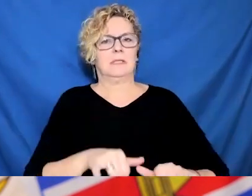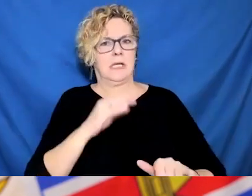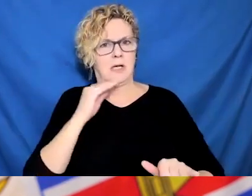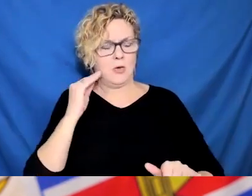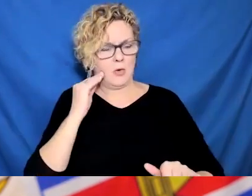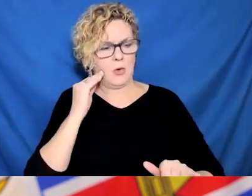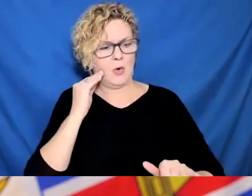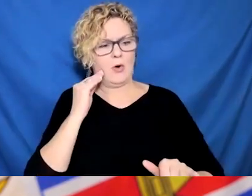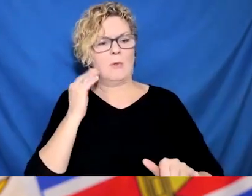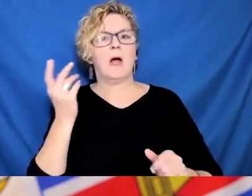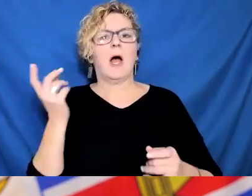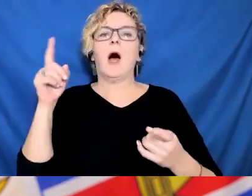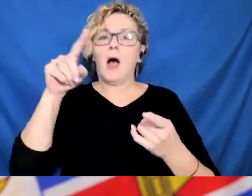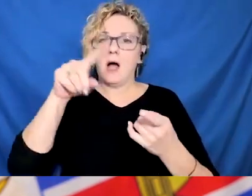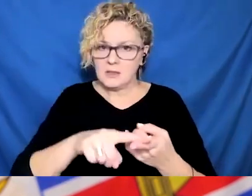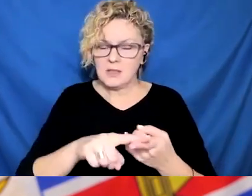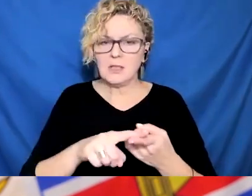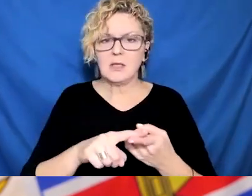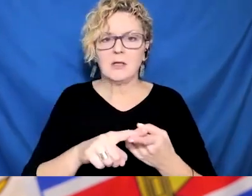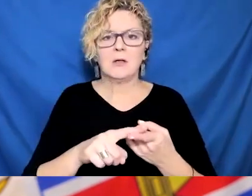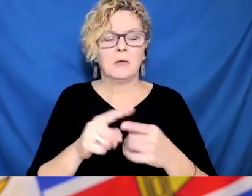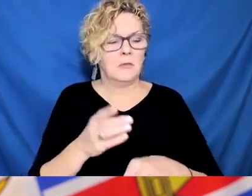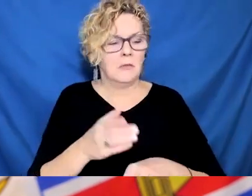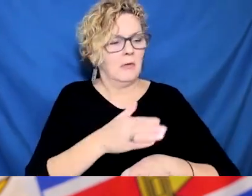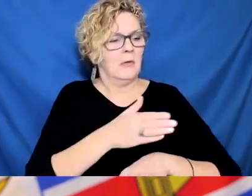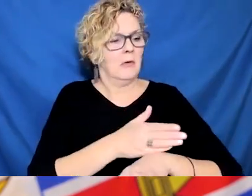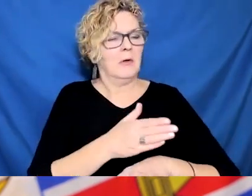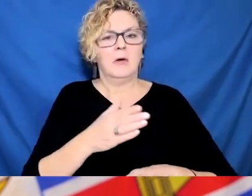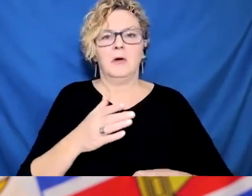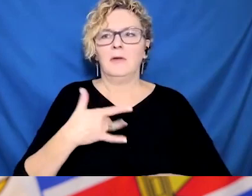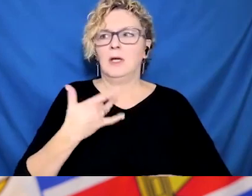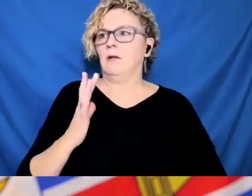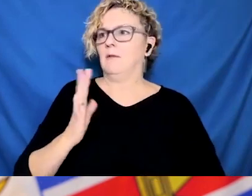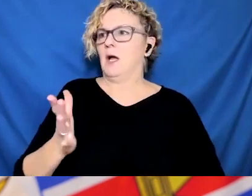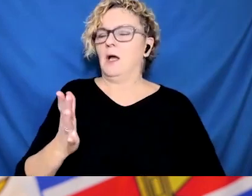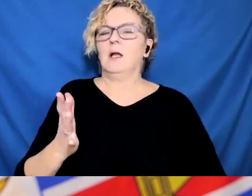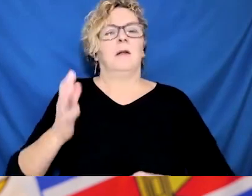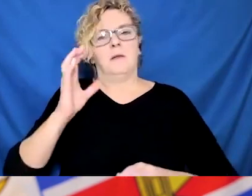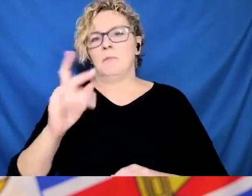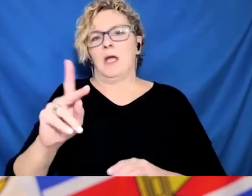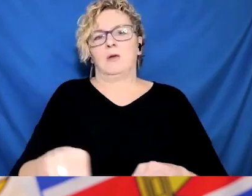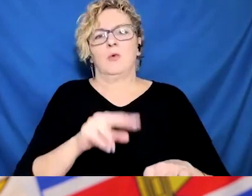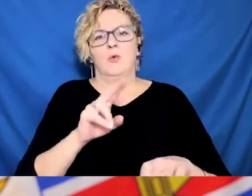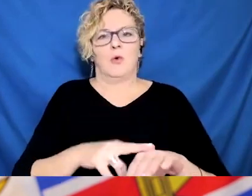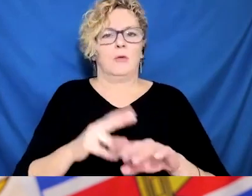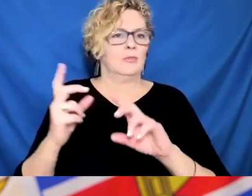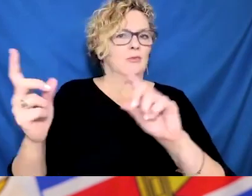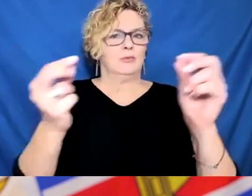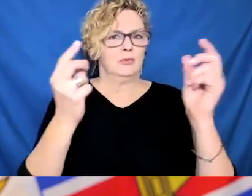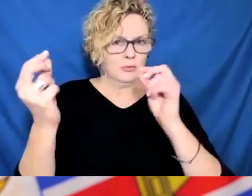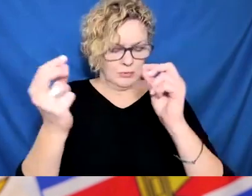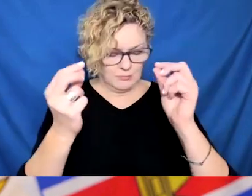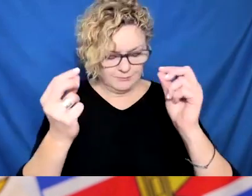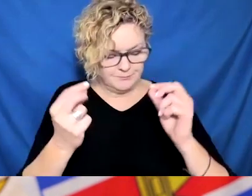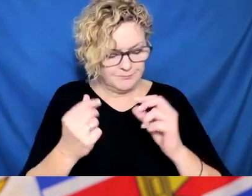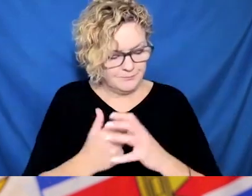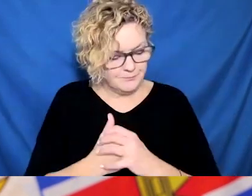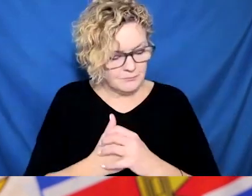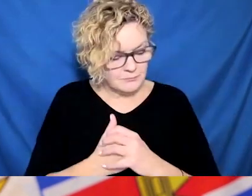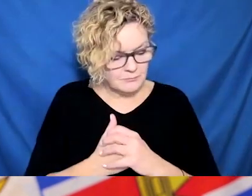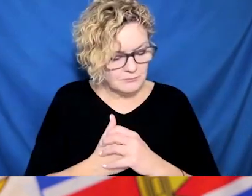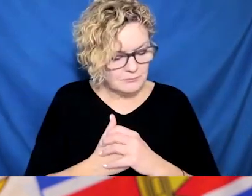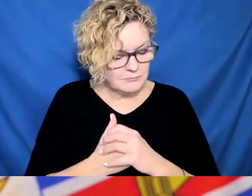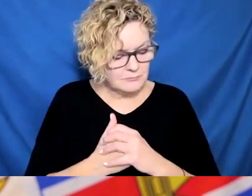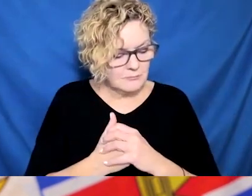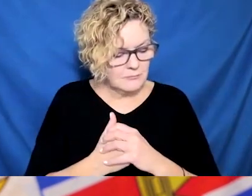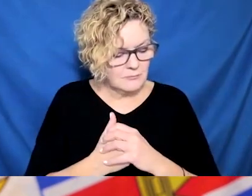is the important period of time if you know you're COVID positive. Of course, with all guidance, there are always